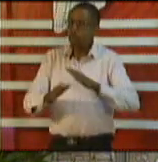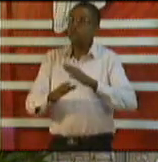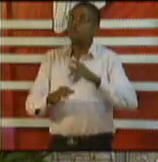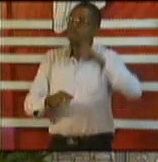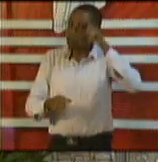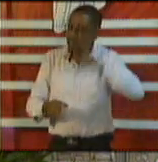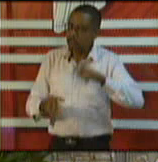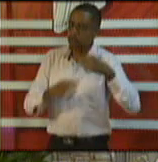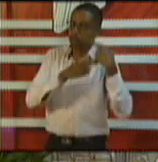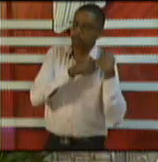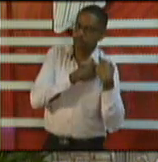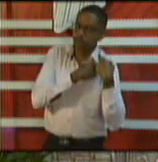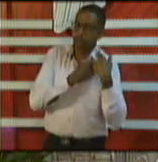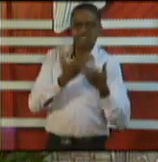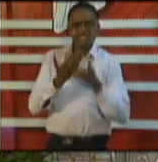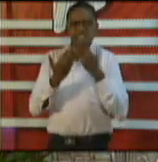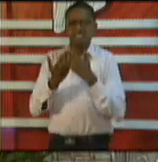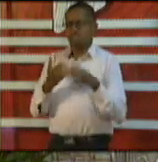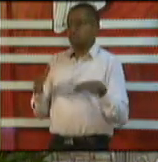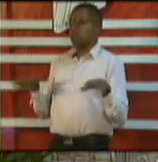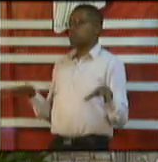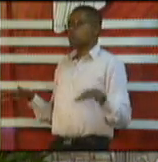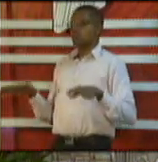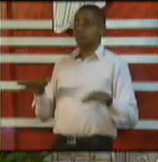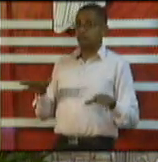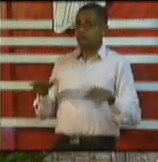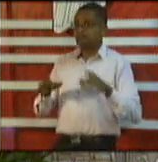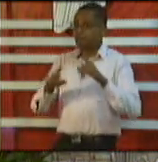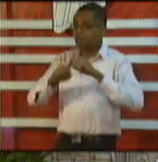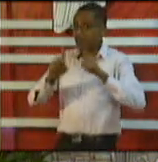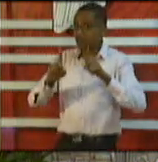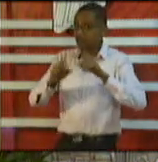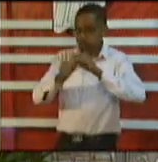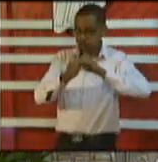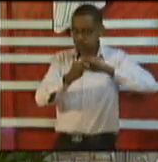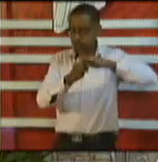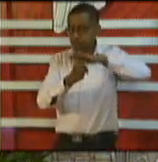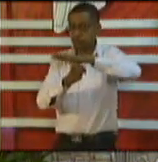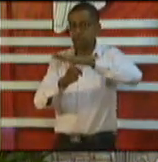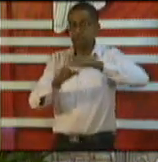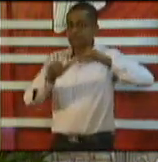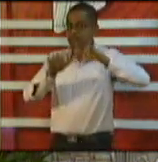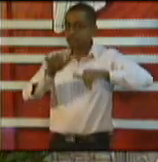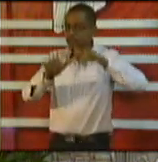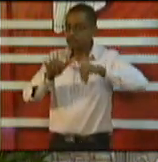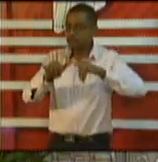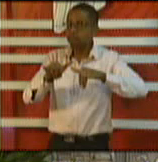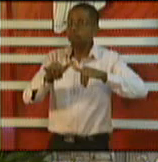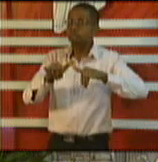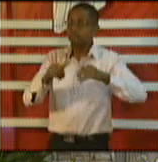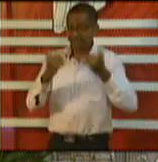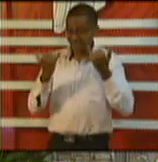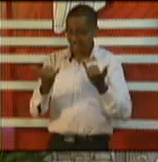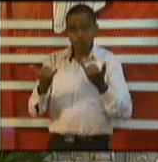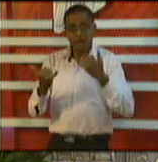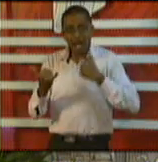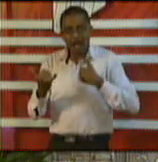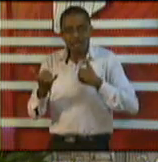complacent but coven 19 remains a real threat and to date there is no cure for the virus